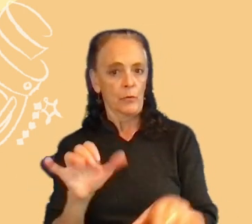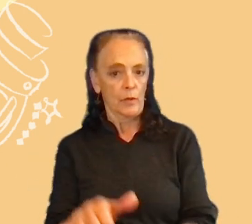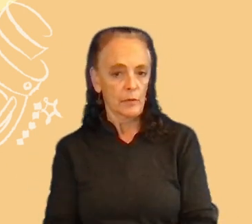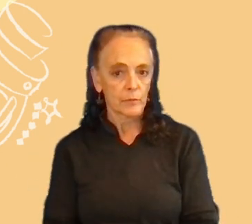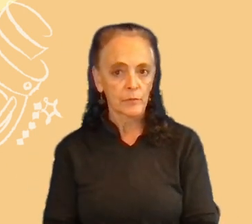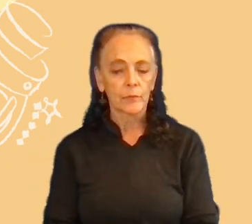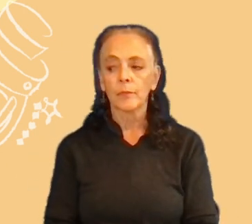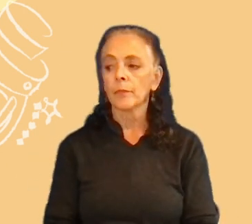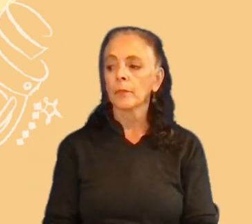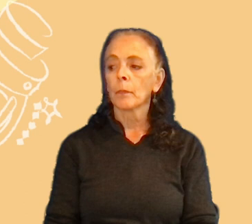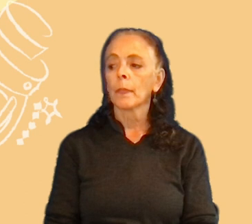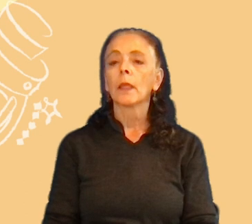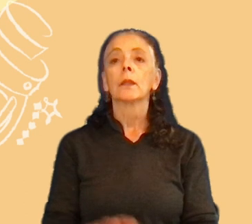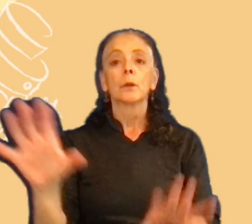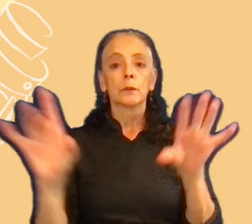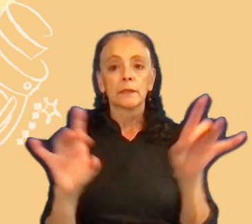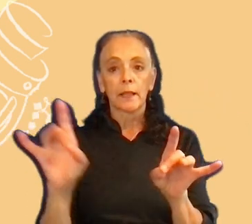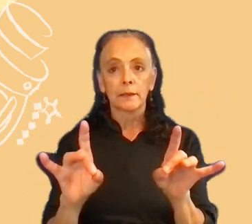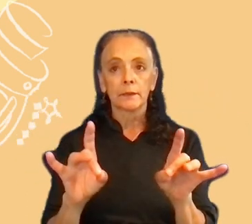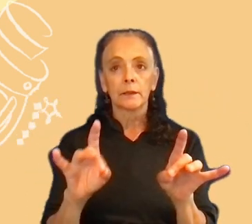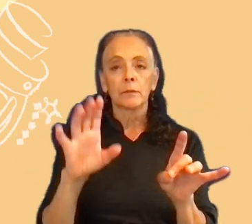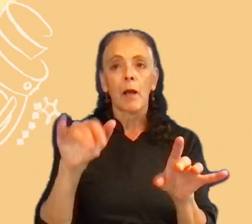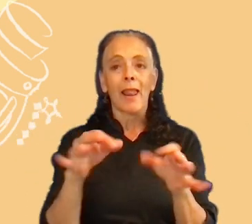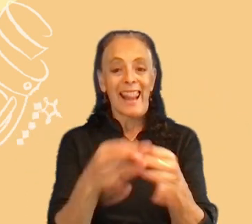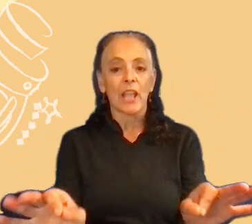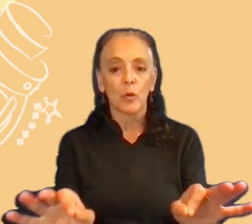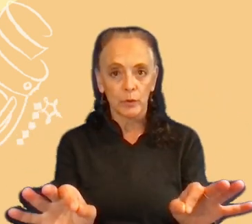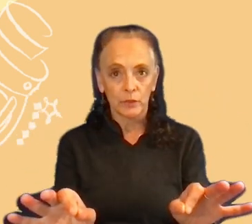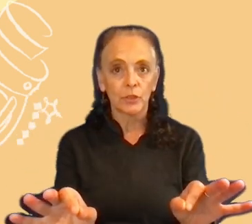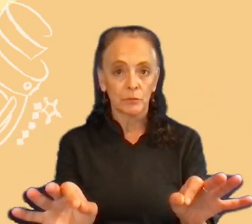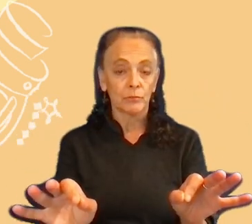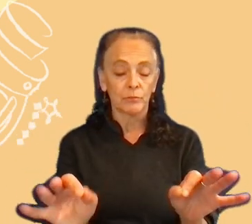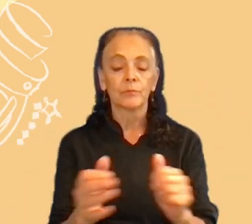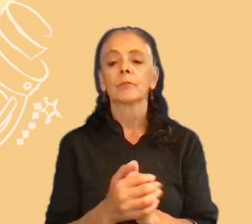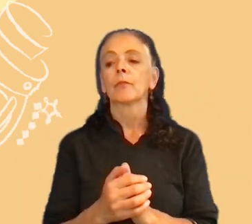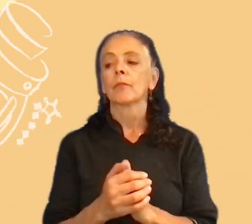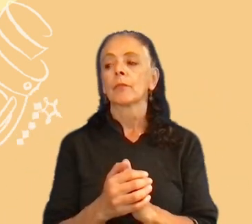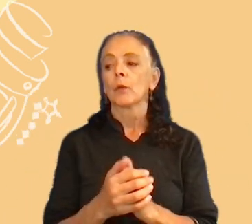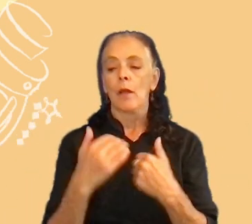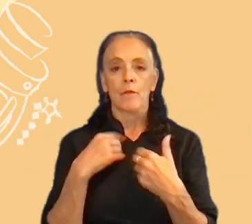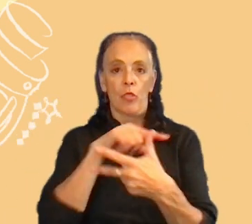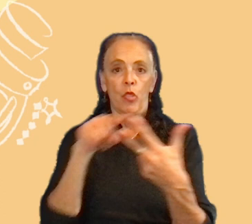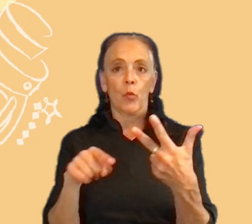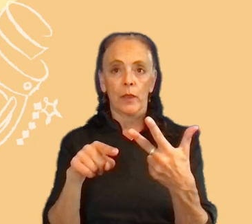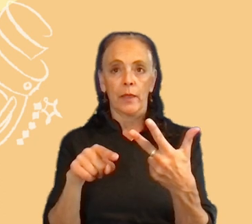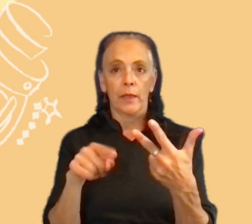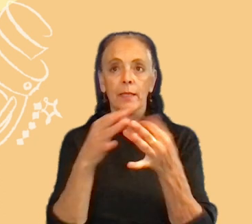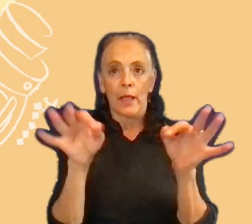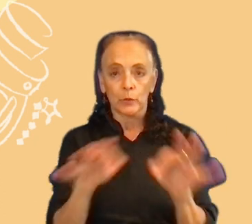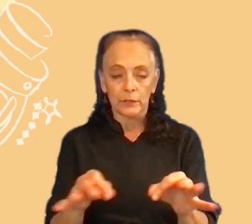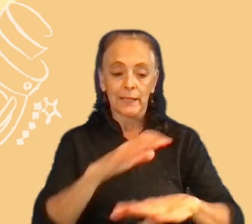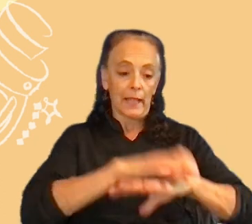selected by the language the game was being played. So, we had three main languages. English,